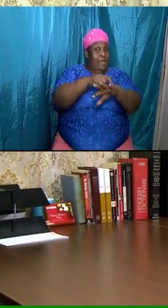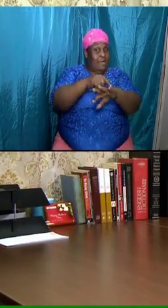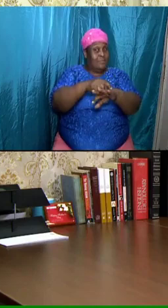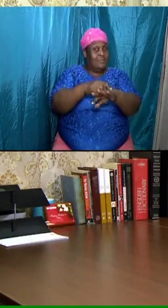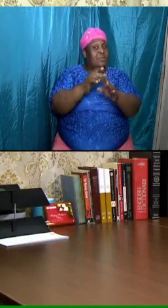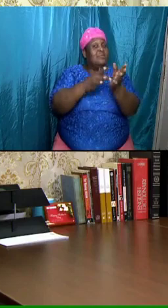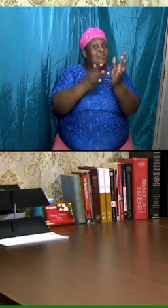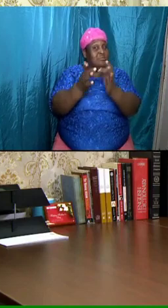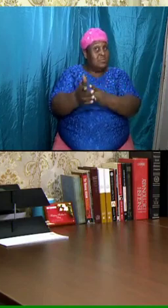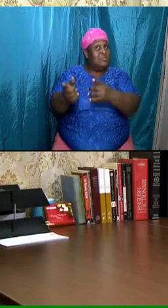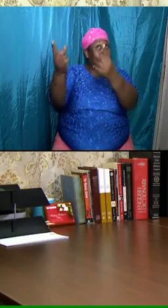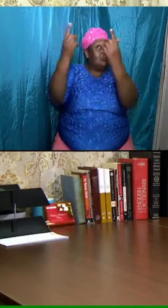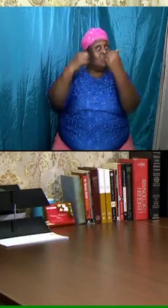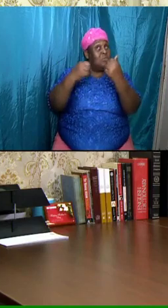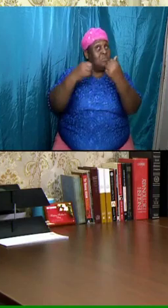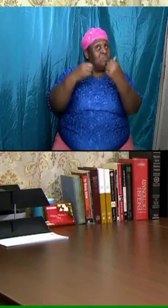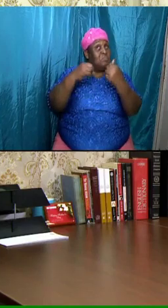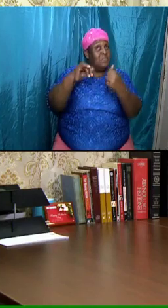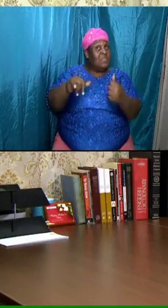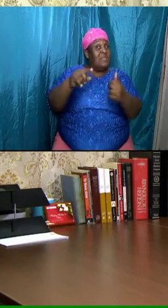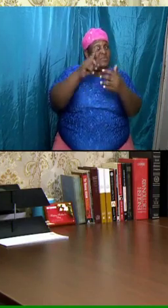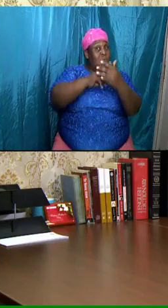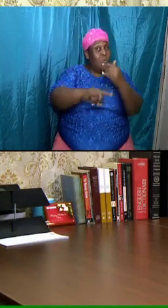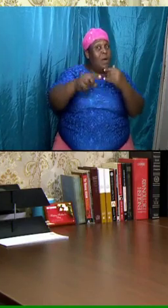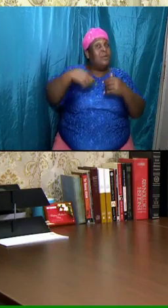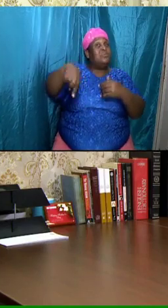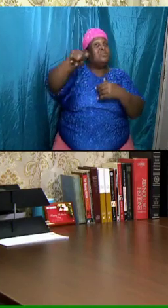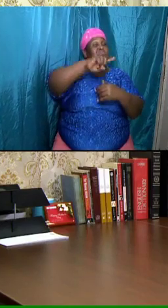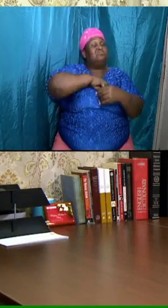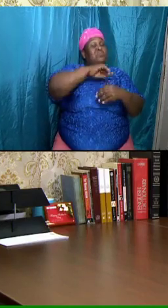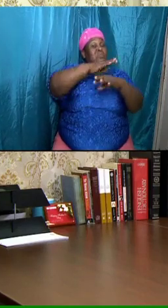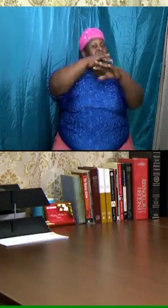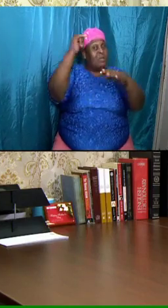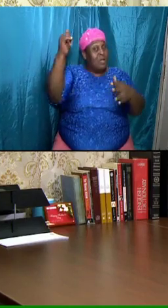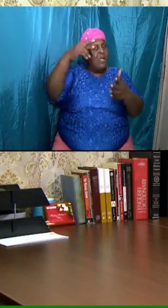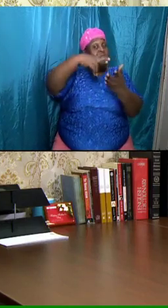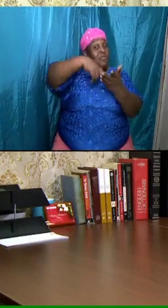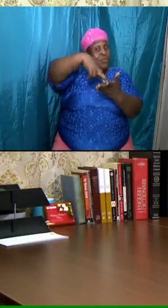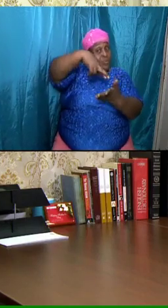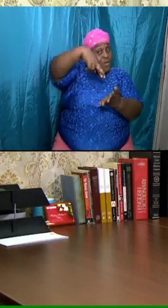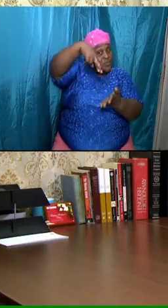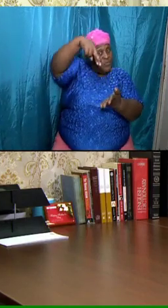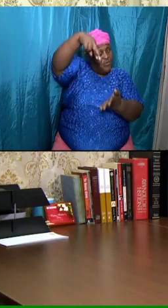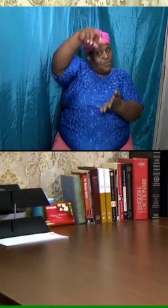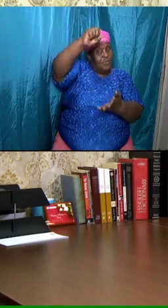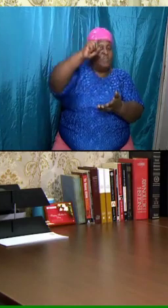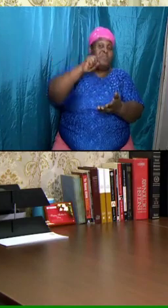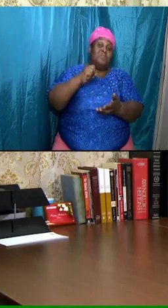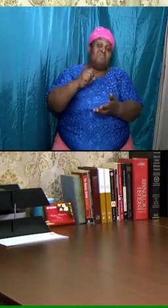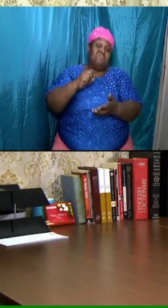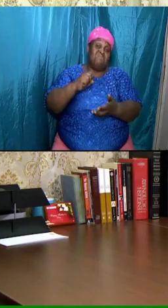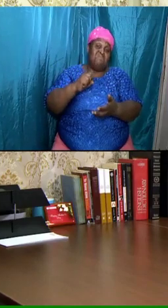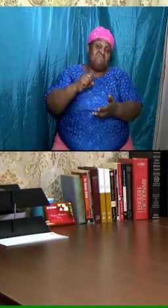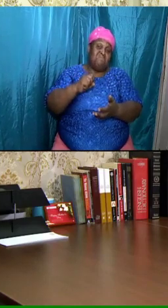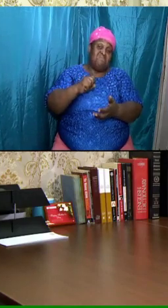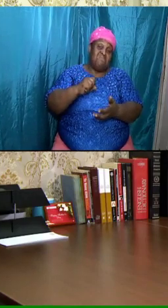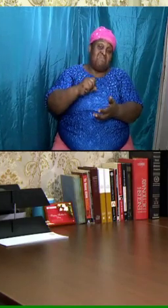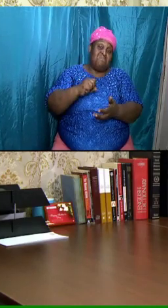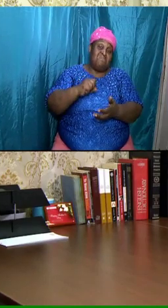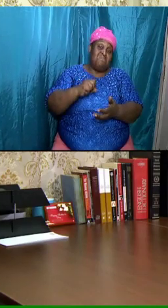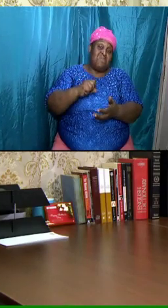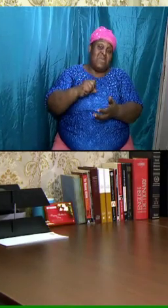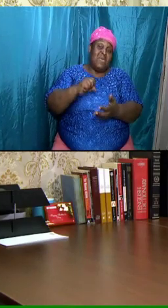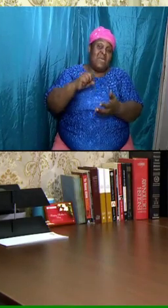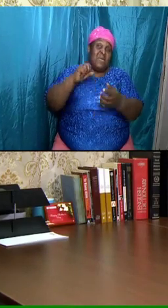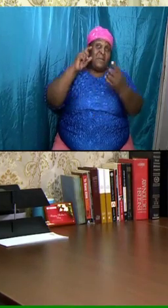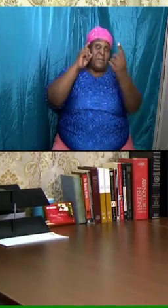so we are befriended to him and the rapture is when he is going to come for us and we are going to